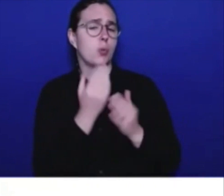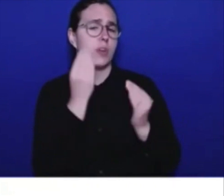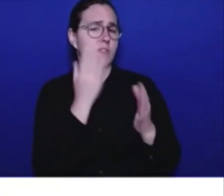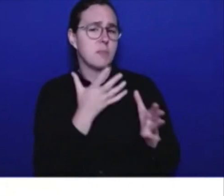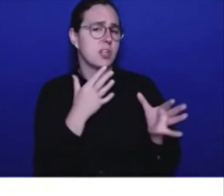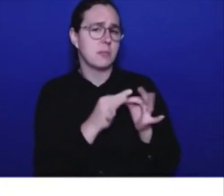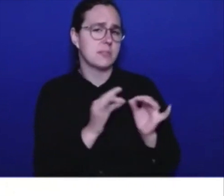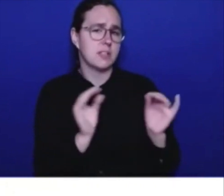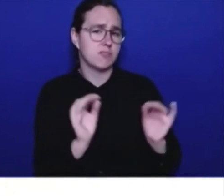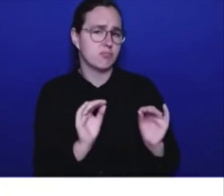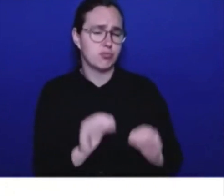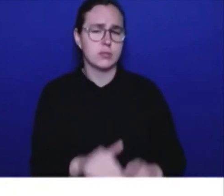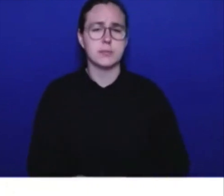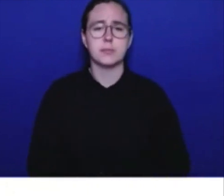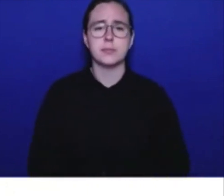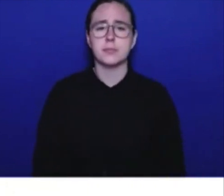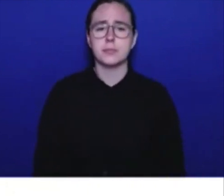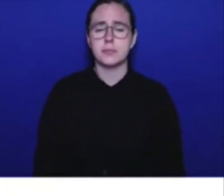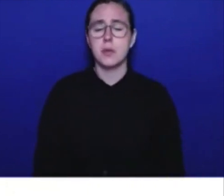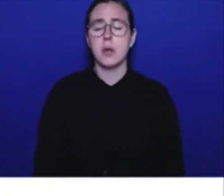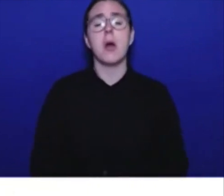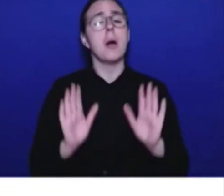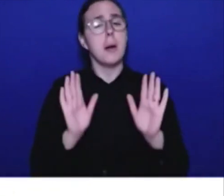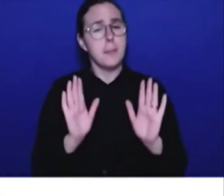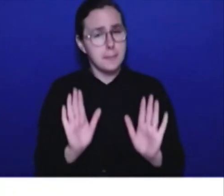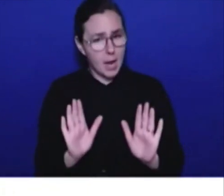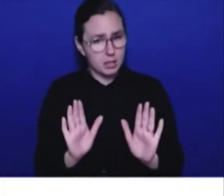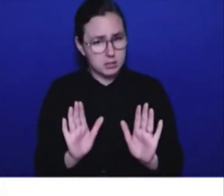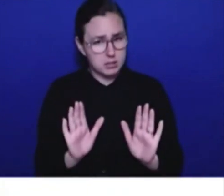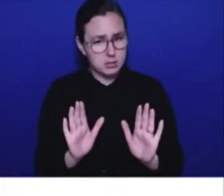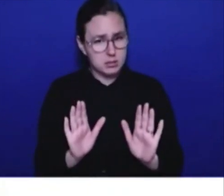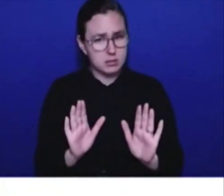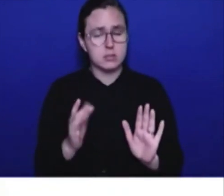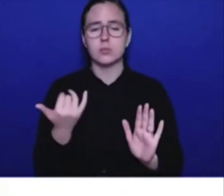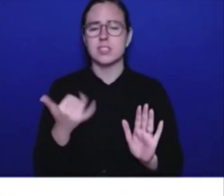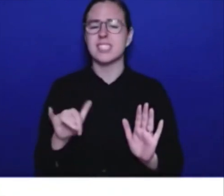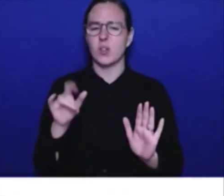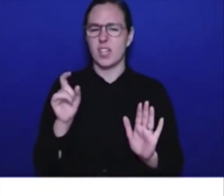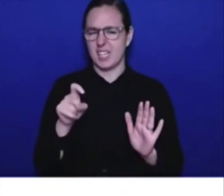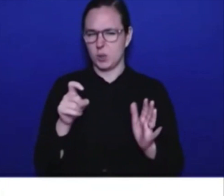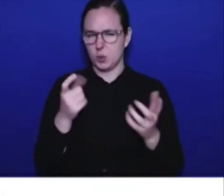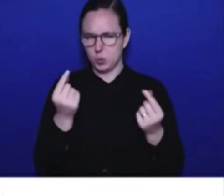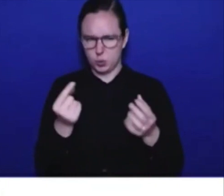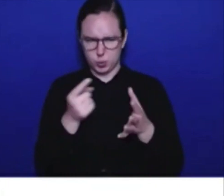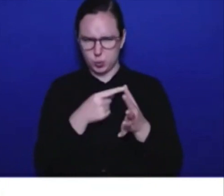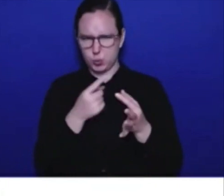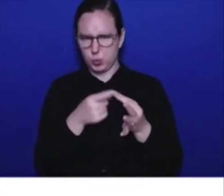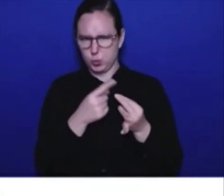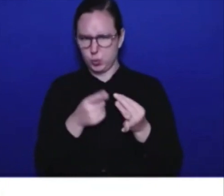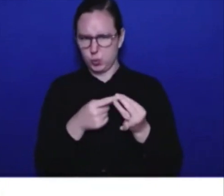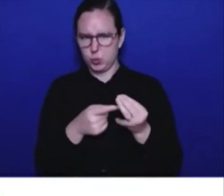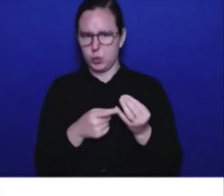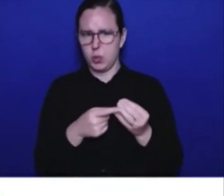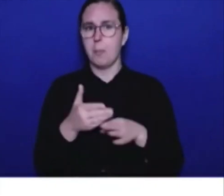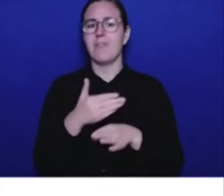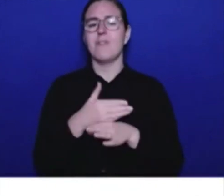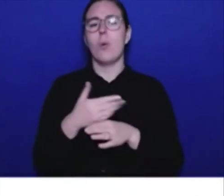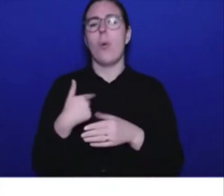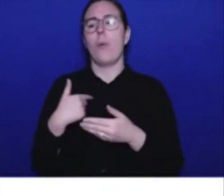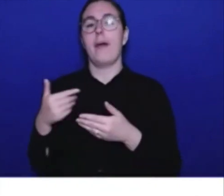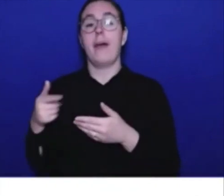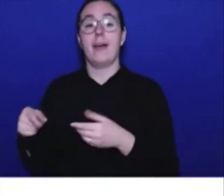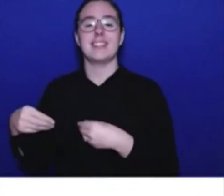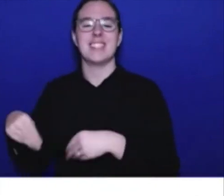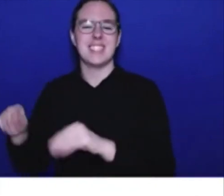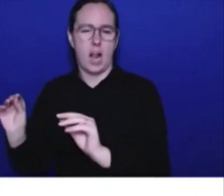number of bridges have to be crossed before ICBC headquarters is sold, including determining where ICBC will be landing.